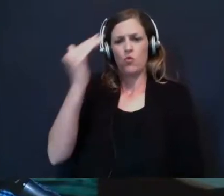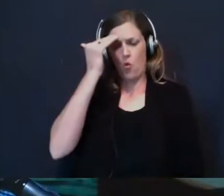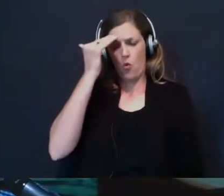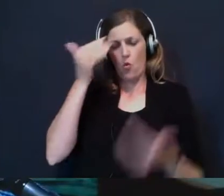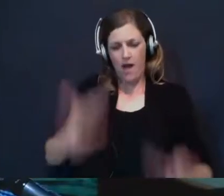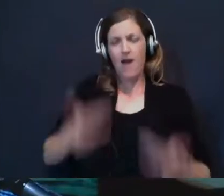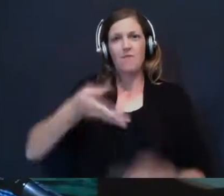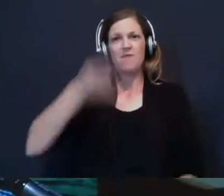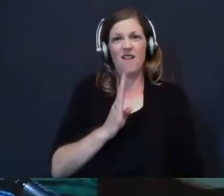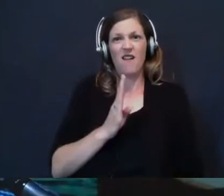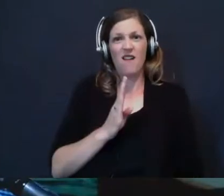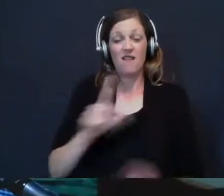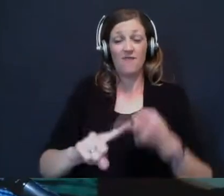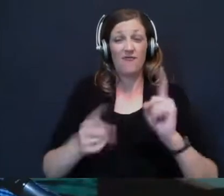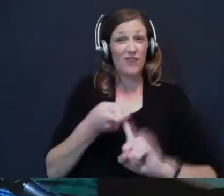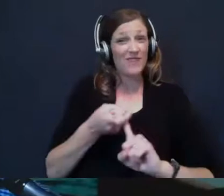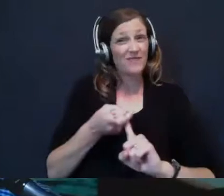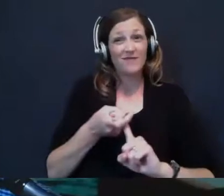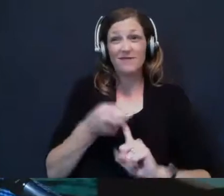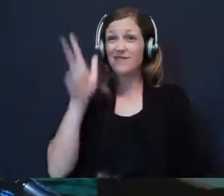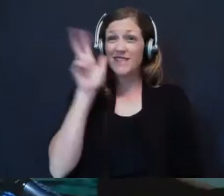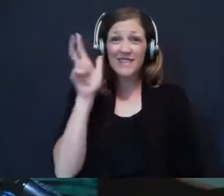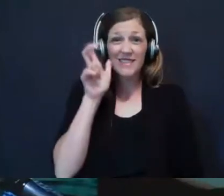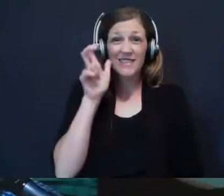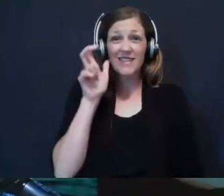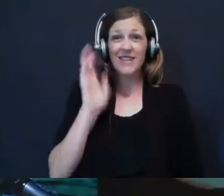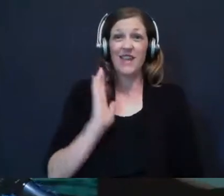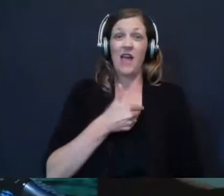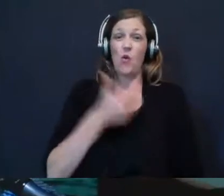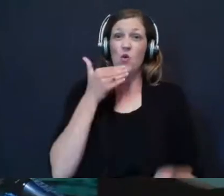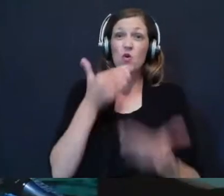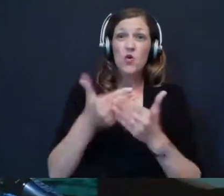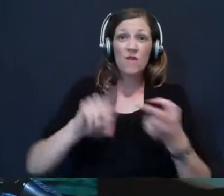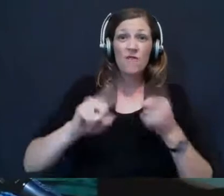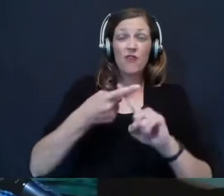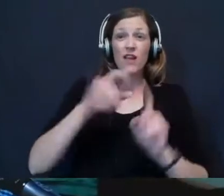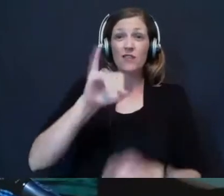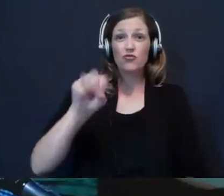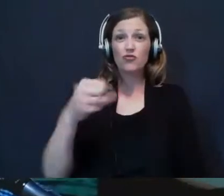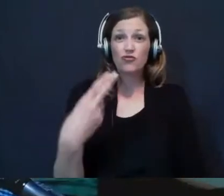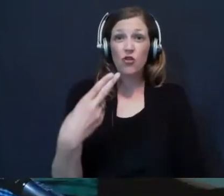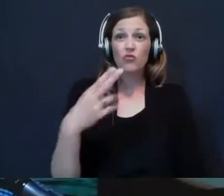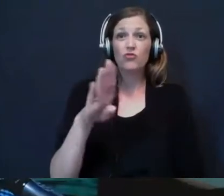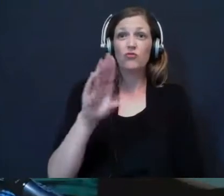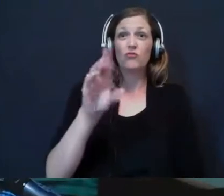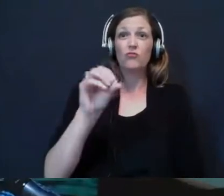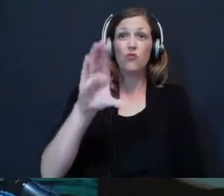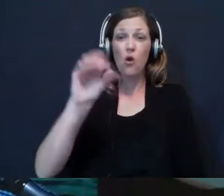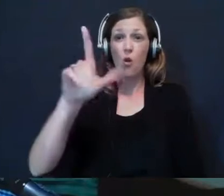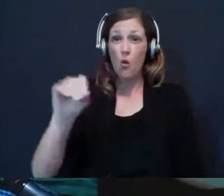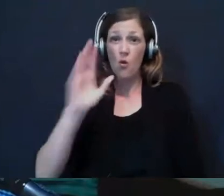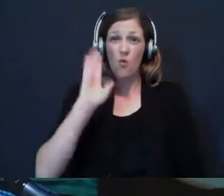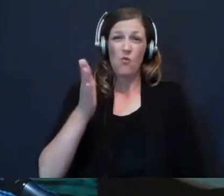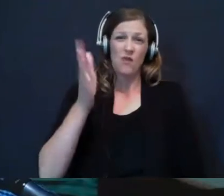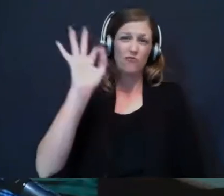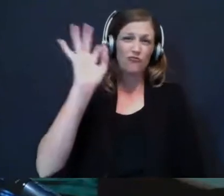Friends, listen. Our good friend and brother Josh Baracolo is going to preach an amazing message in a few